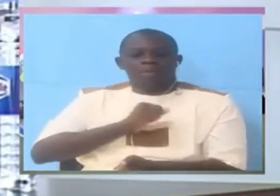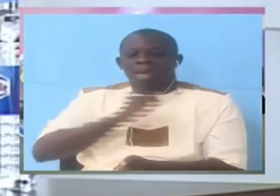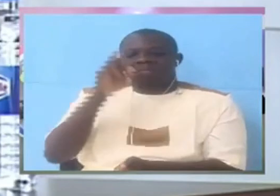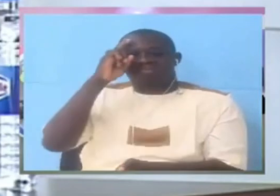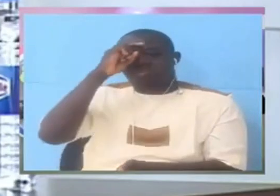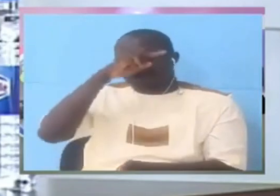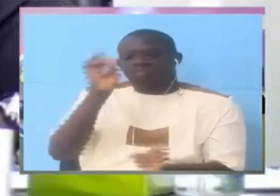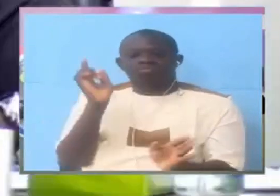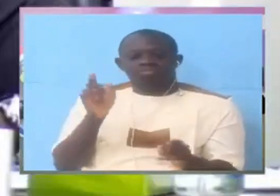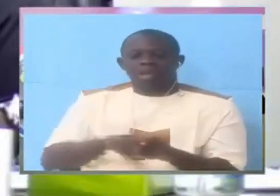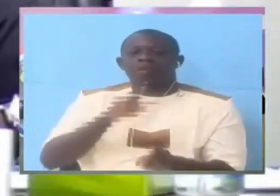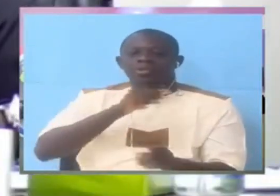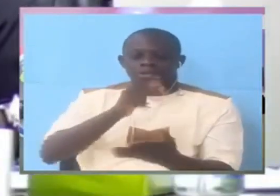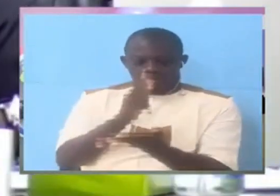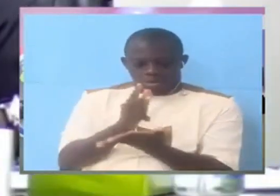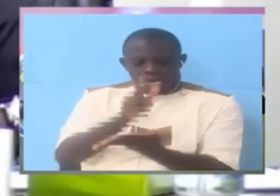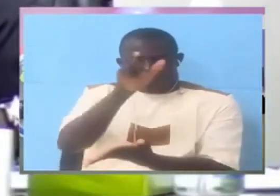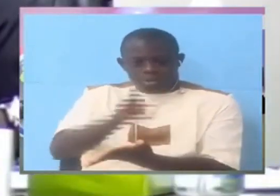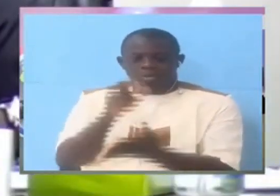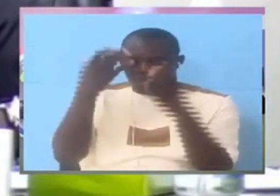Mr. Witness The problem you have